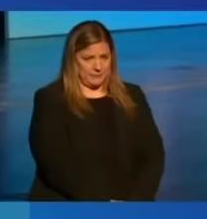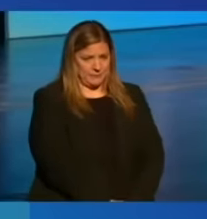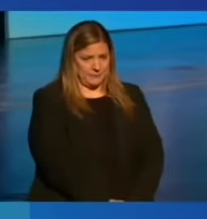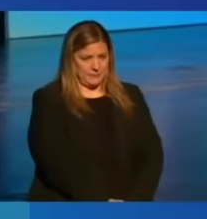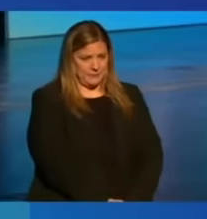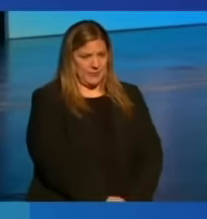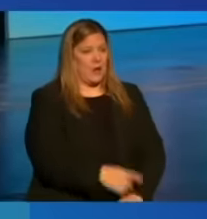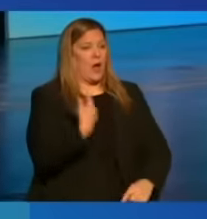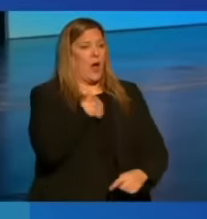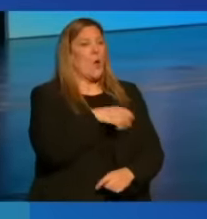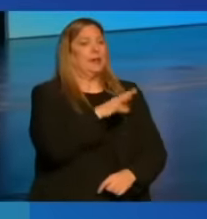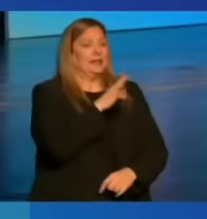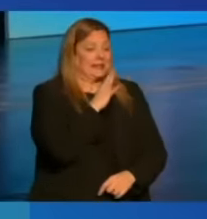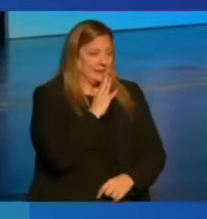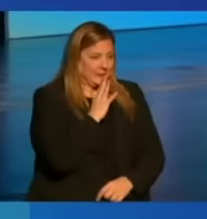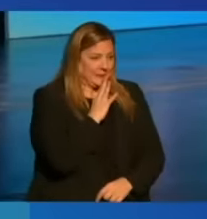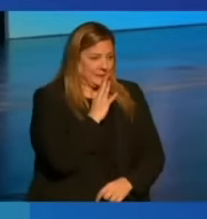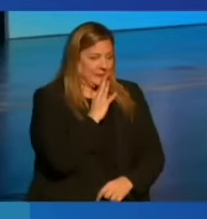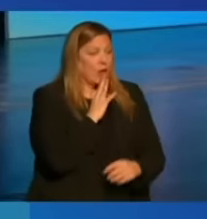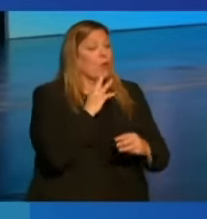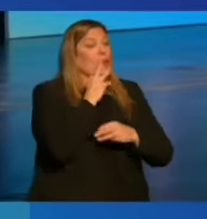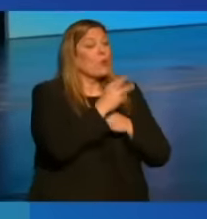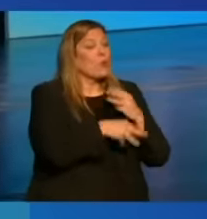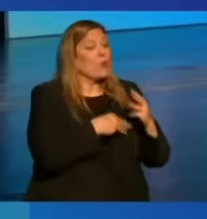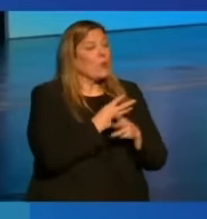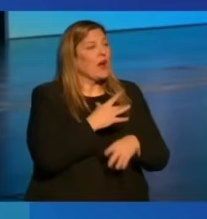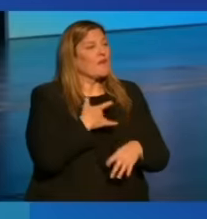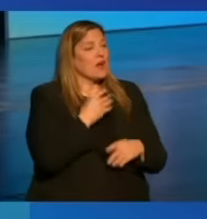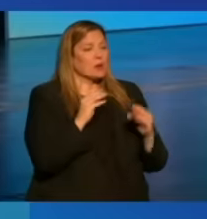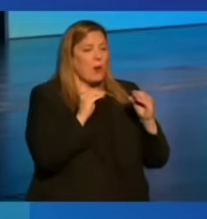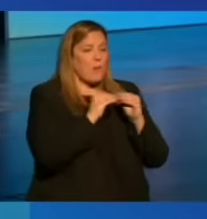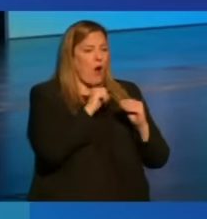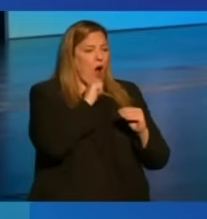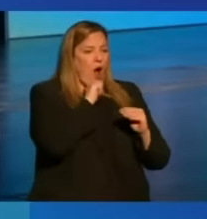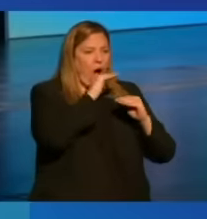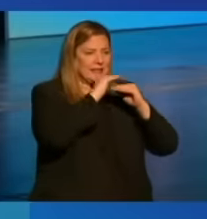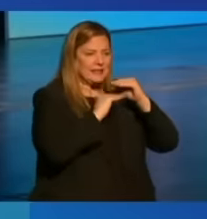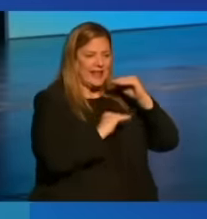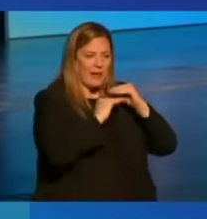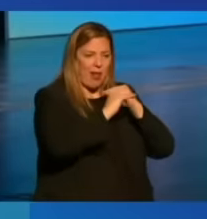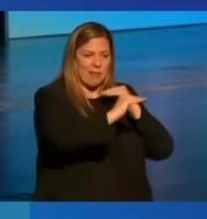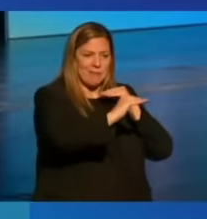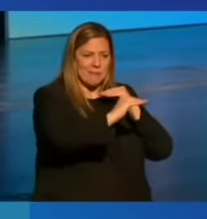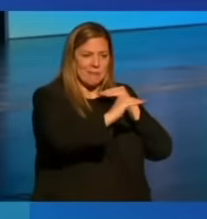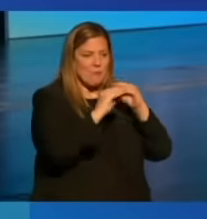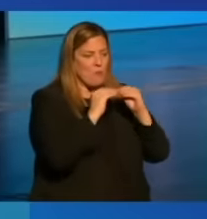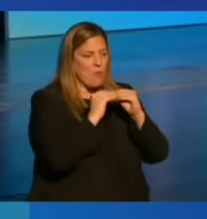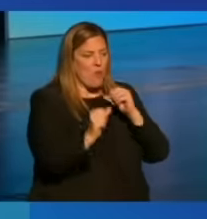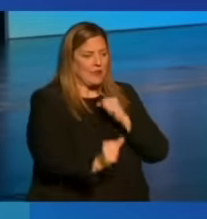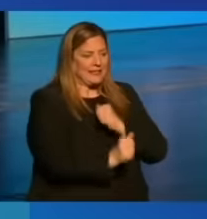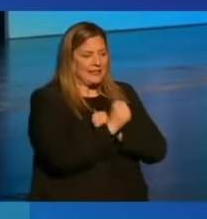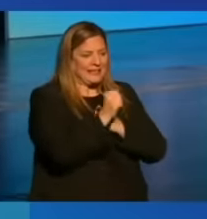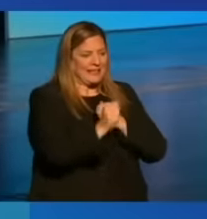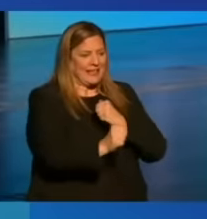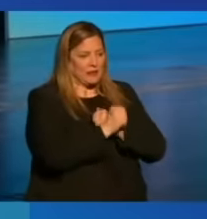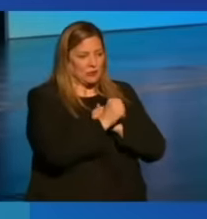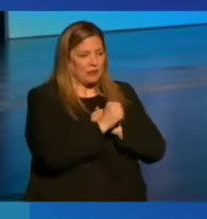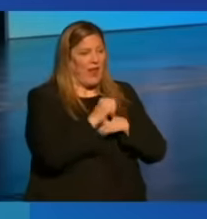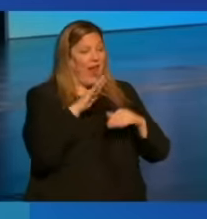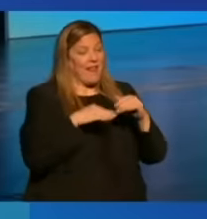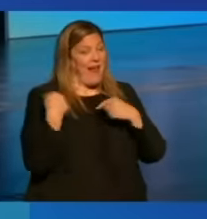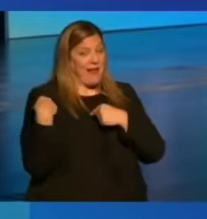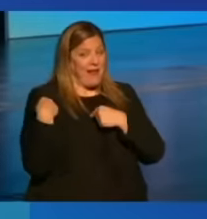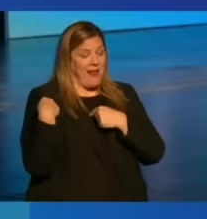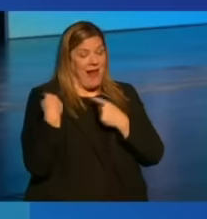As we speak, the world feels more unstable and more dangerous than